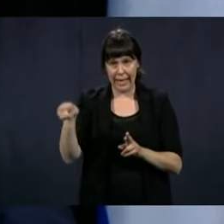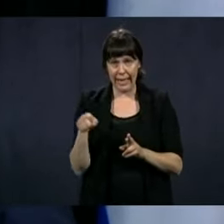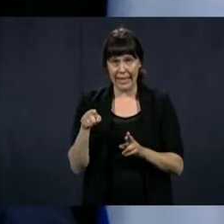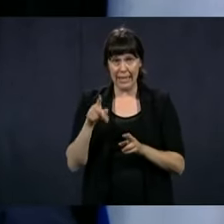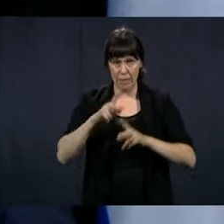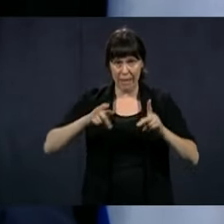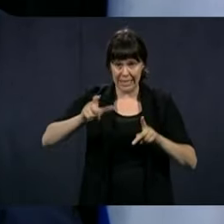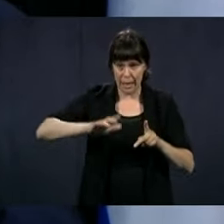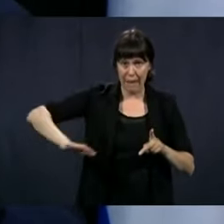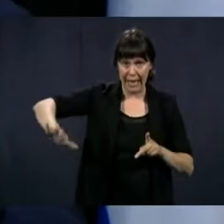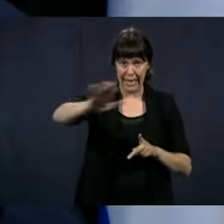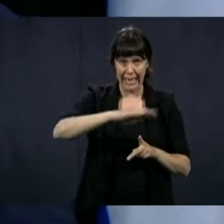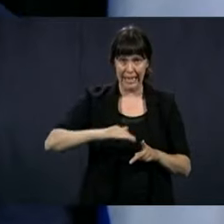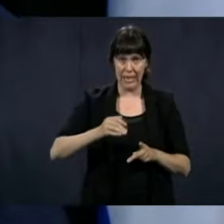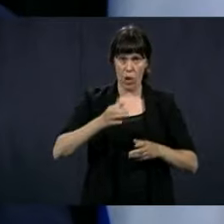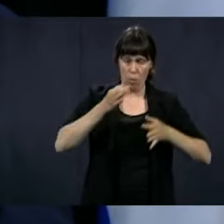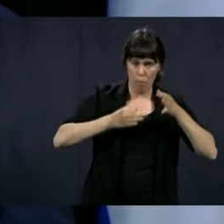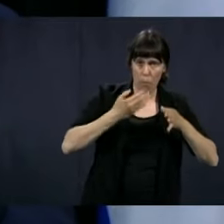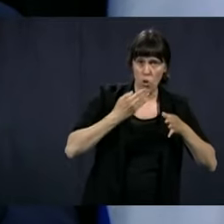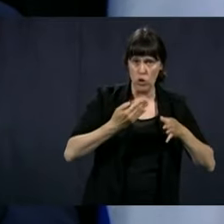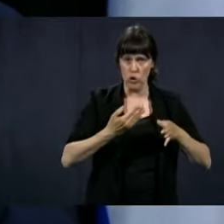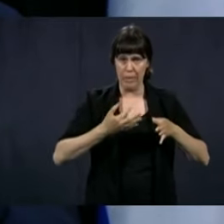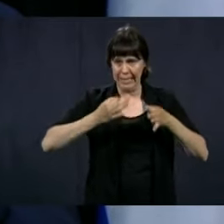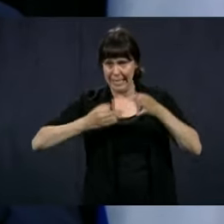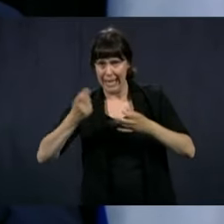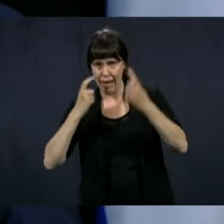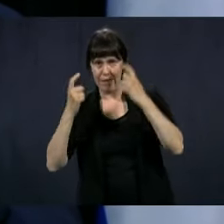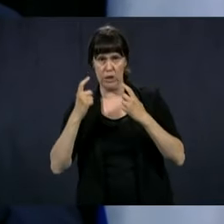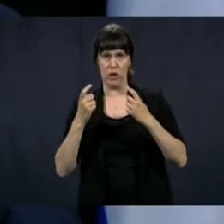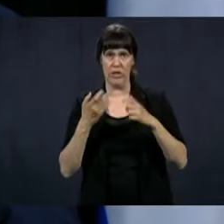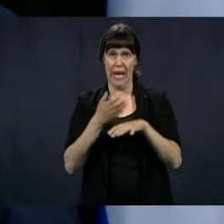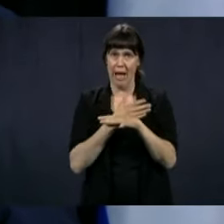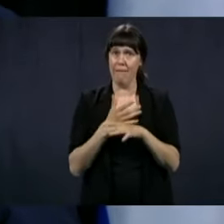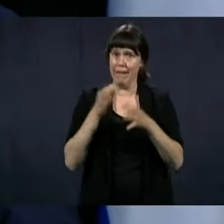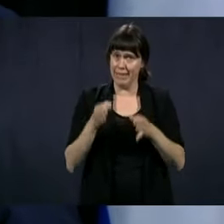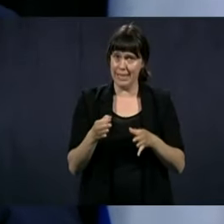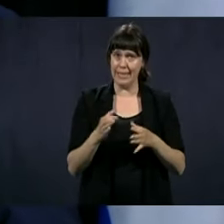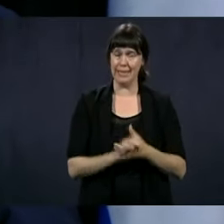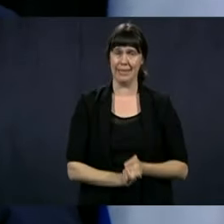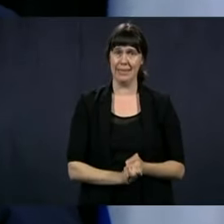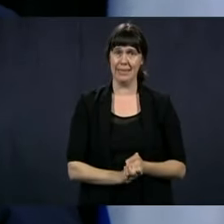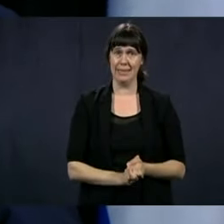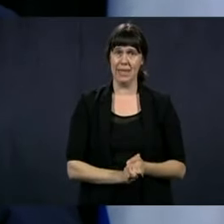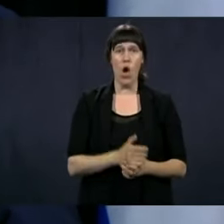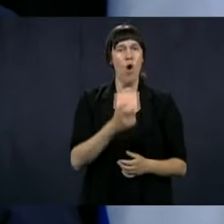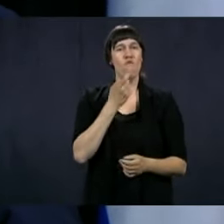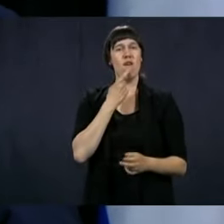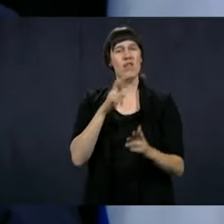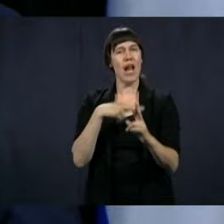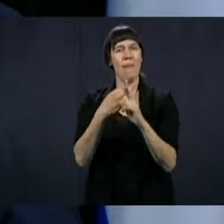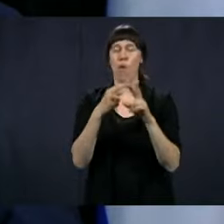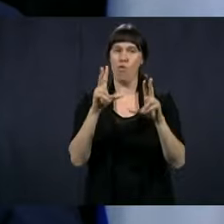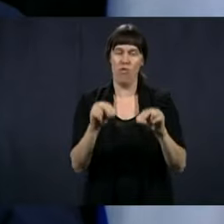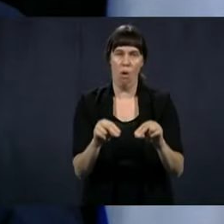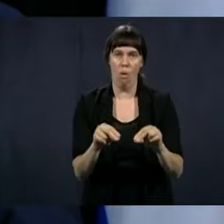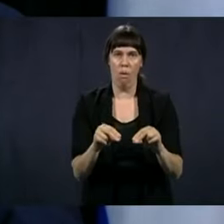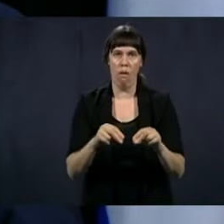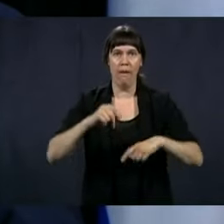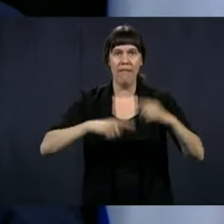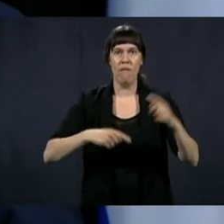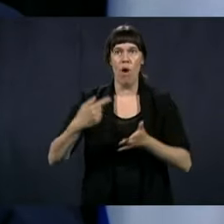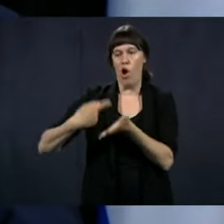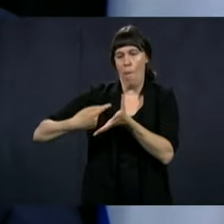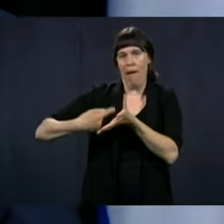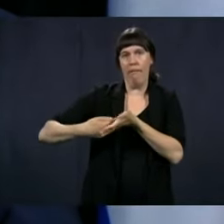judgment of Quebecers. So it's not an easy question, I can tell you. It's not an easy question, and every time we can say, okay, weren't we too